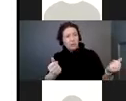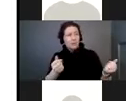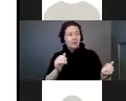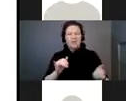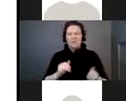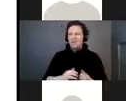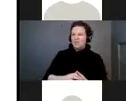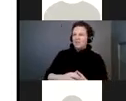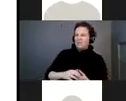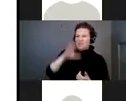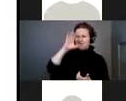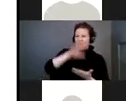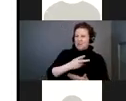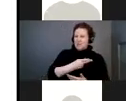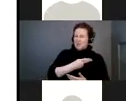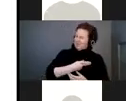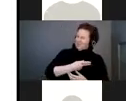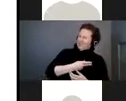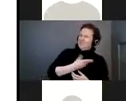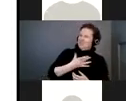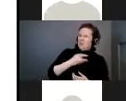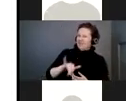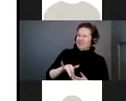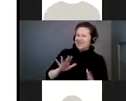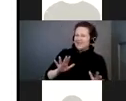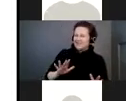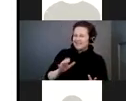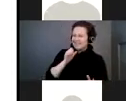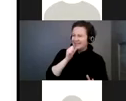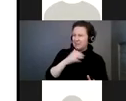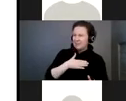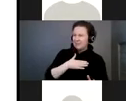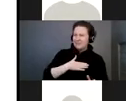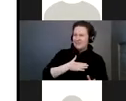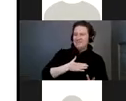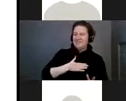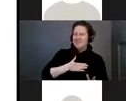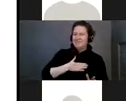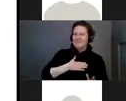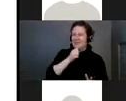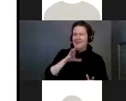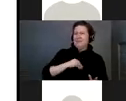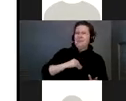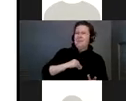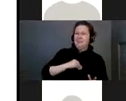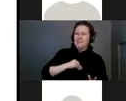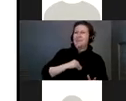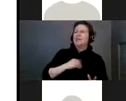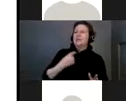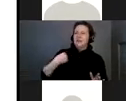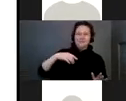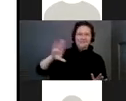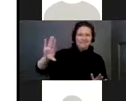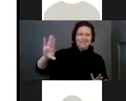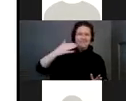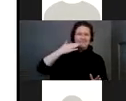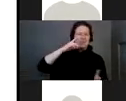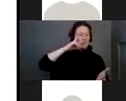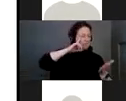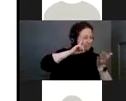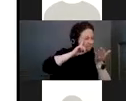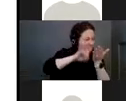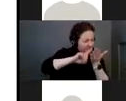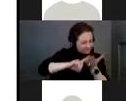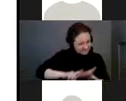that very much. That's not really my personality type. And so we did a lot of our own research. And